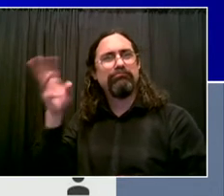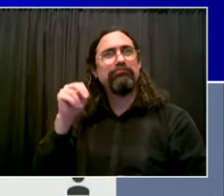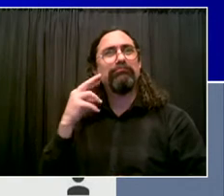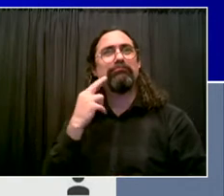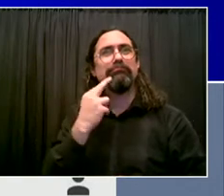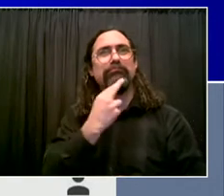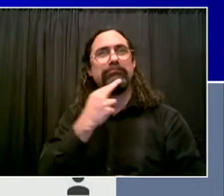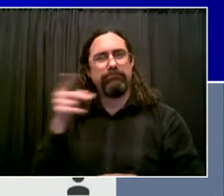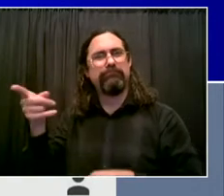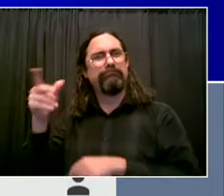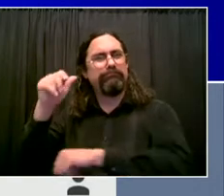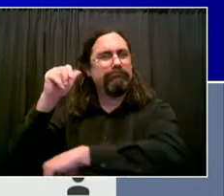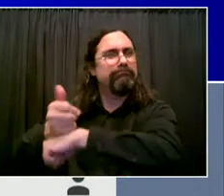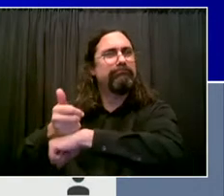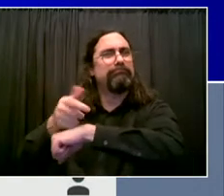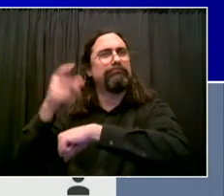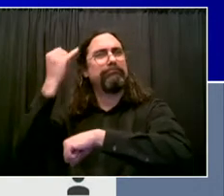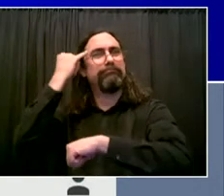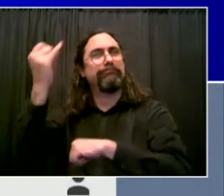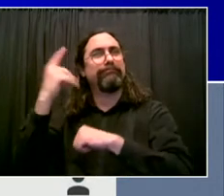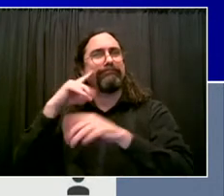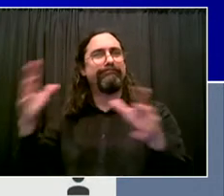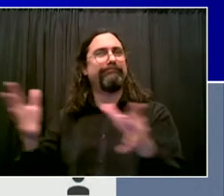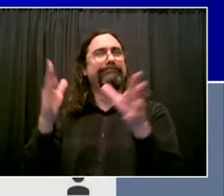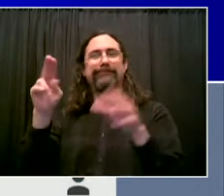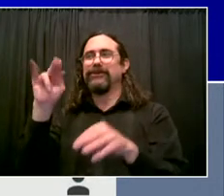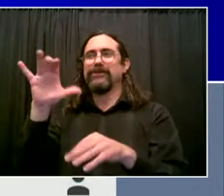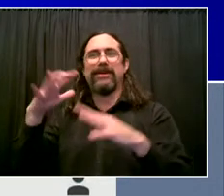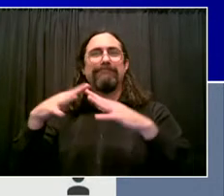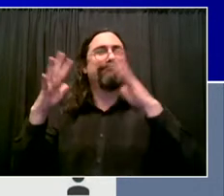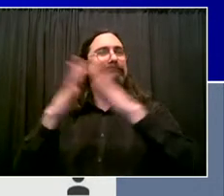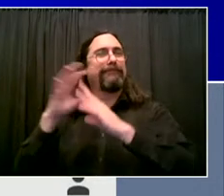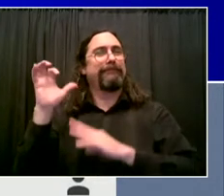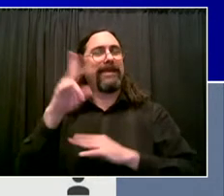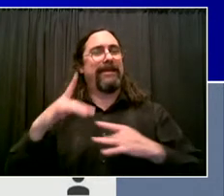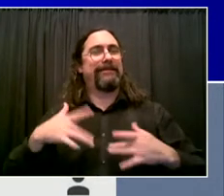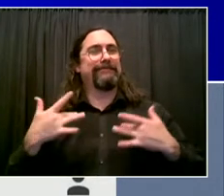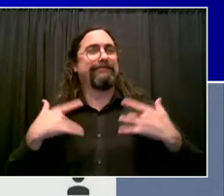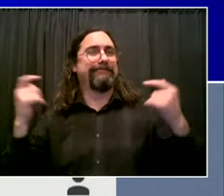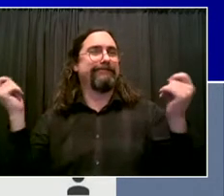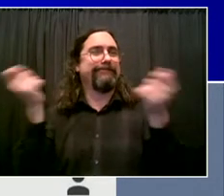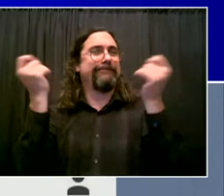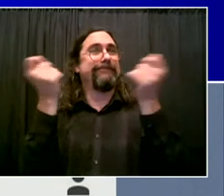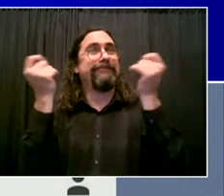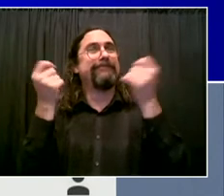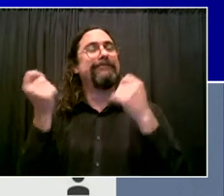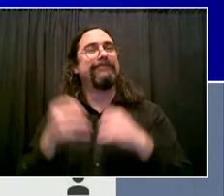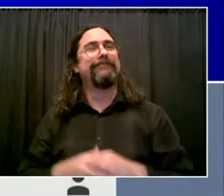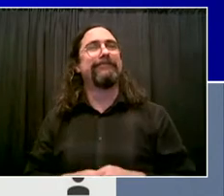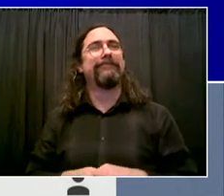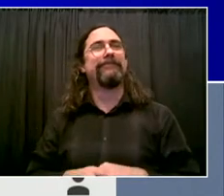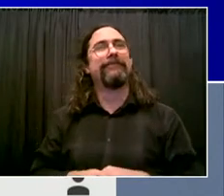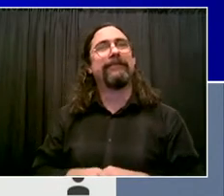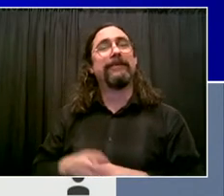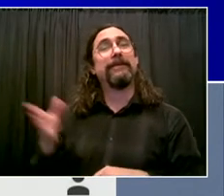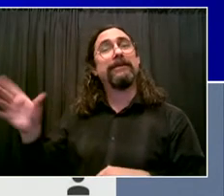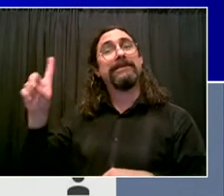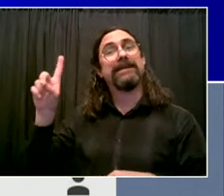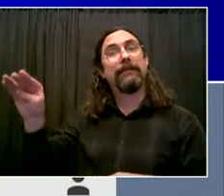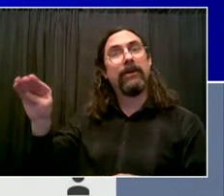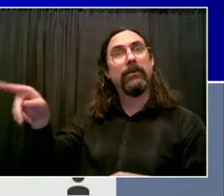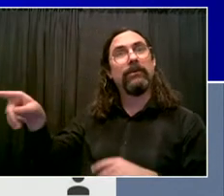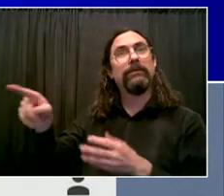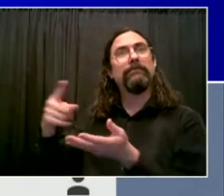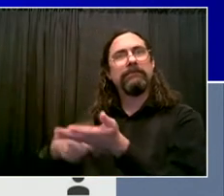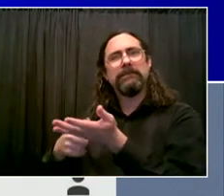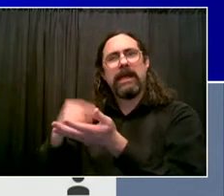of New York City. When he came on board with our team, he said, let's do something to really pull all the pieces together. Let's have a homecoming week. And then we said,